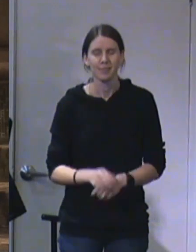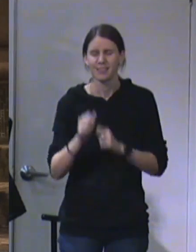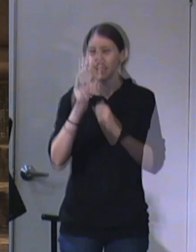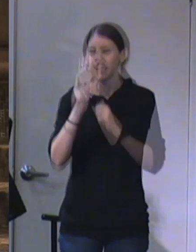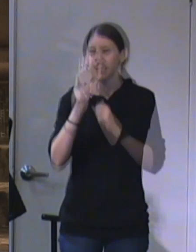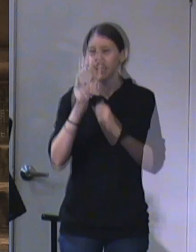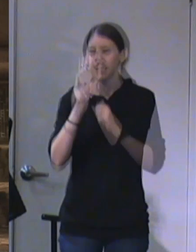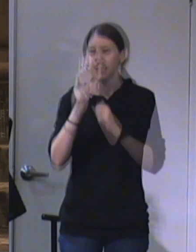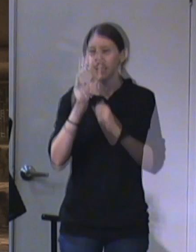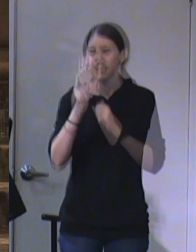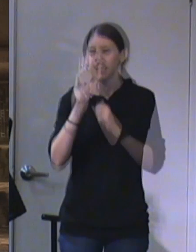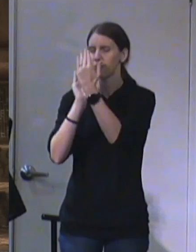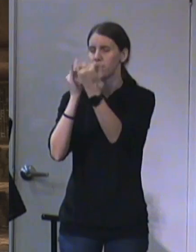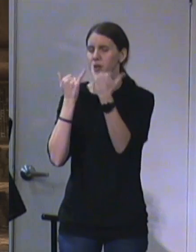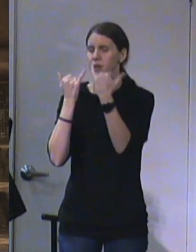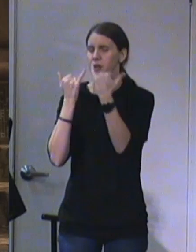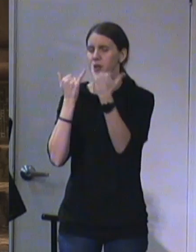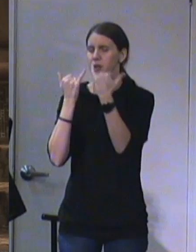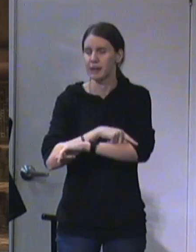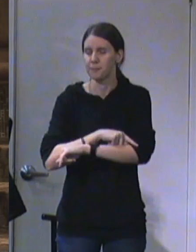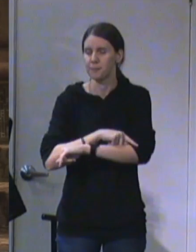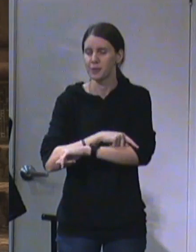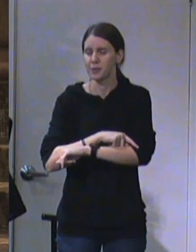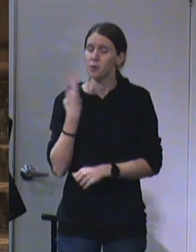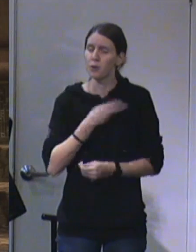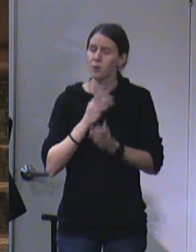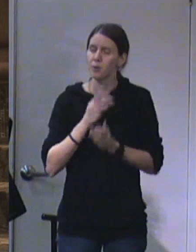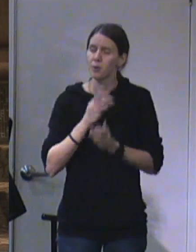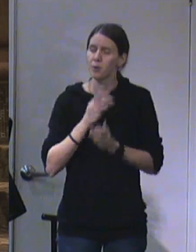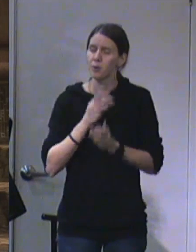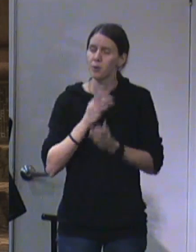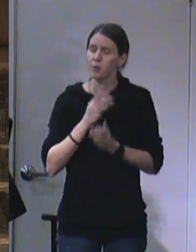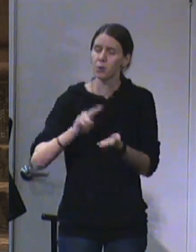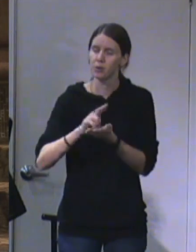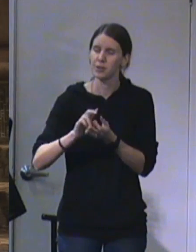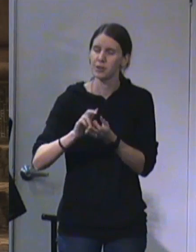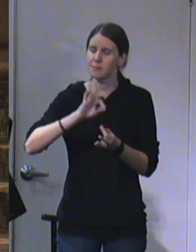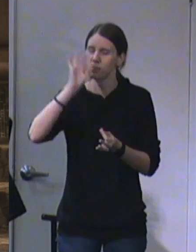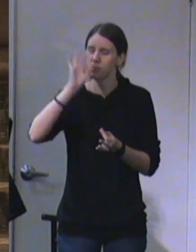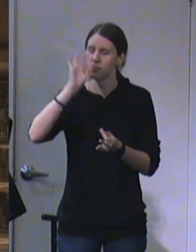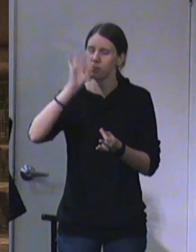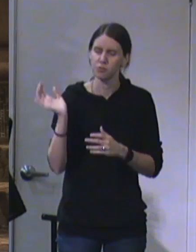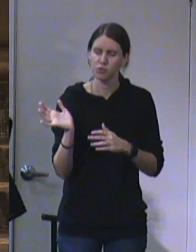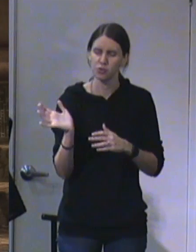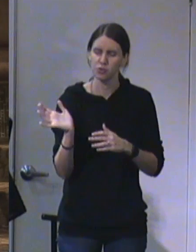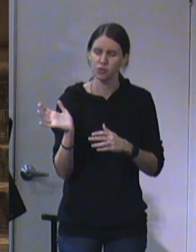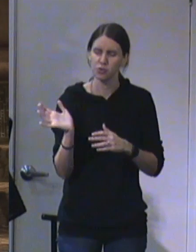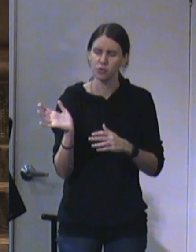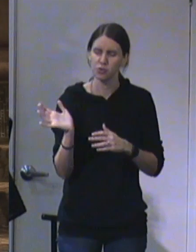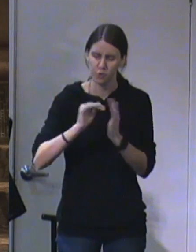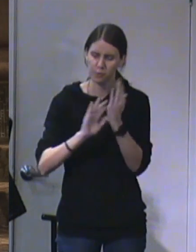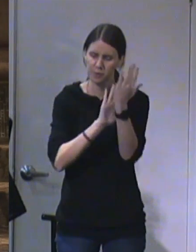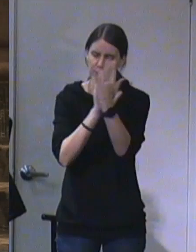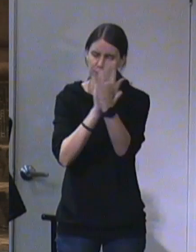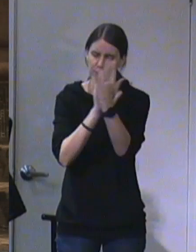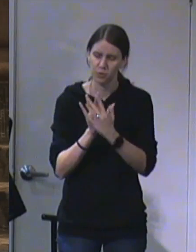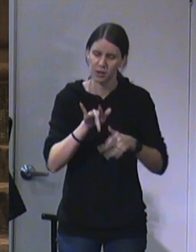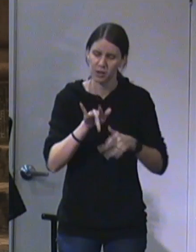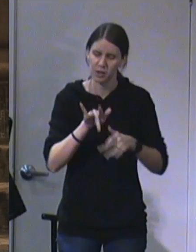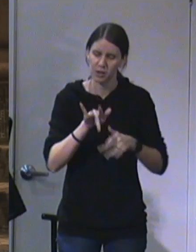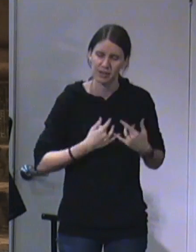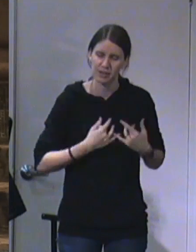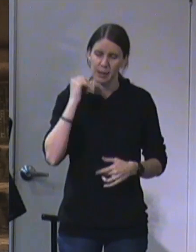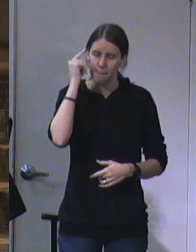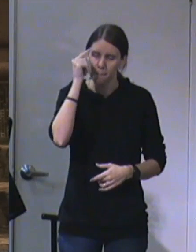Father, as we come before you today, we pray for your Holy Spirit to move in our midst, Lord, in our own hearts and